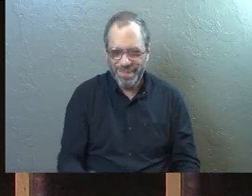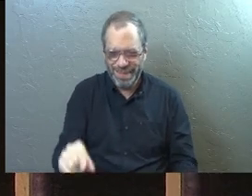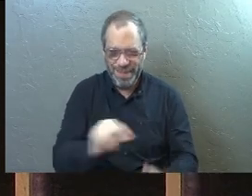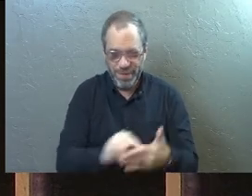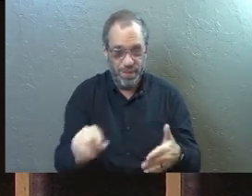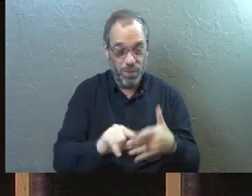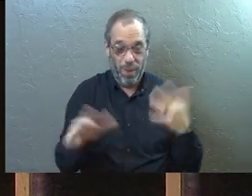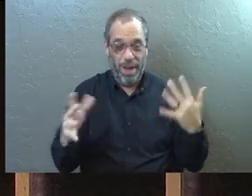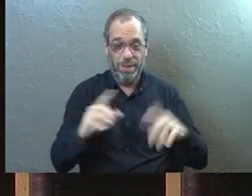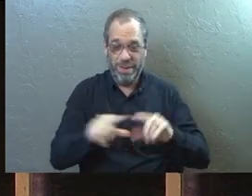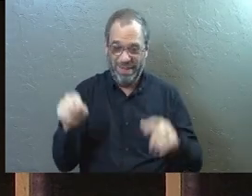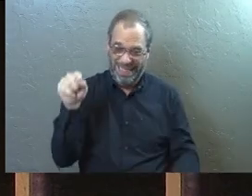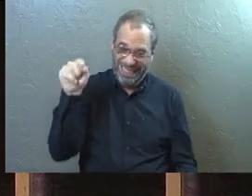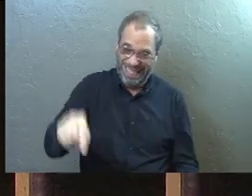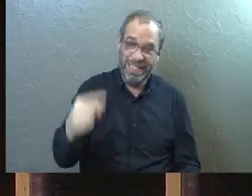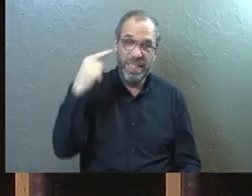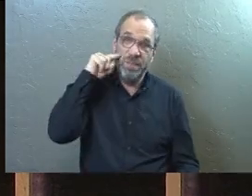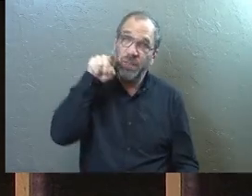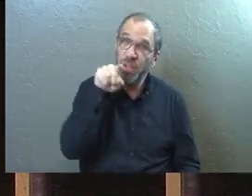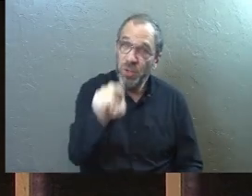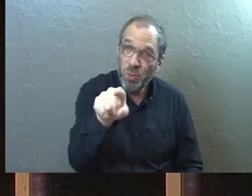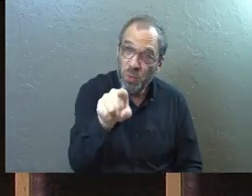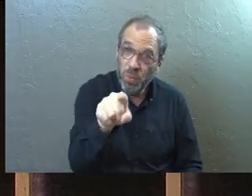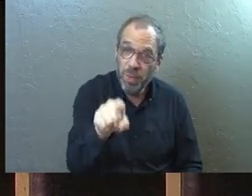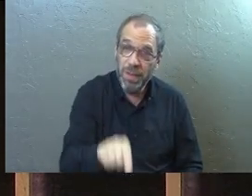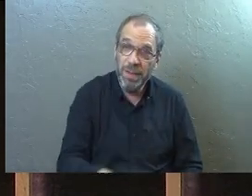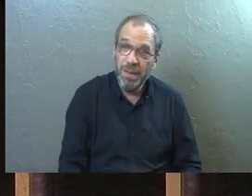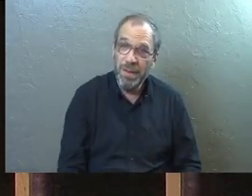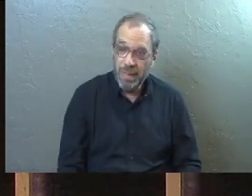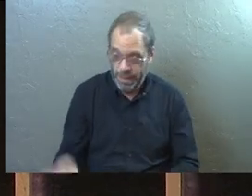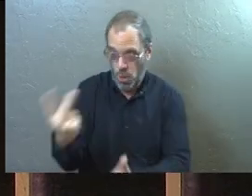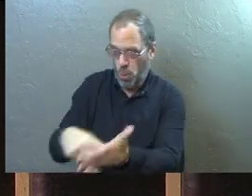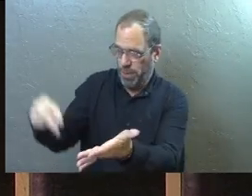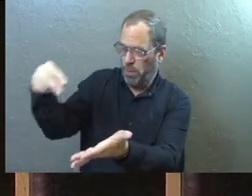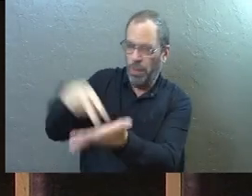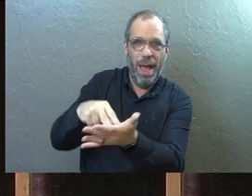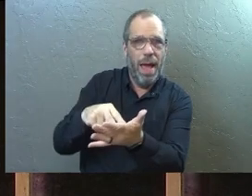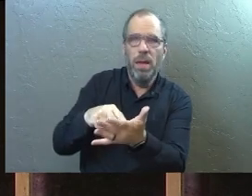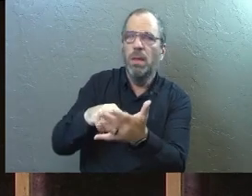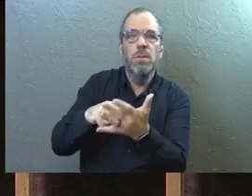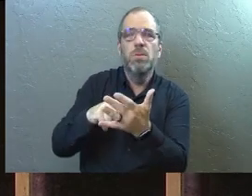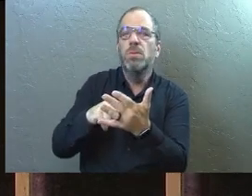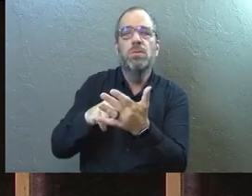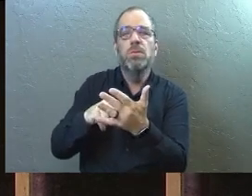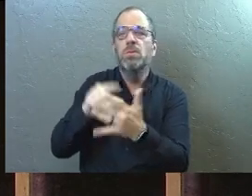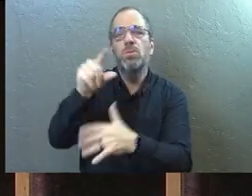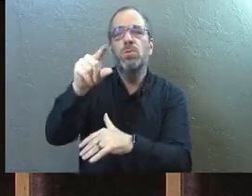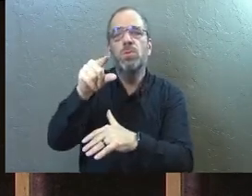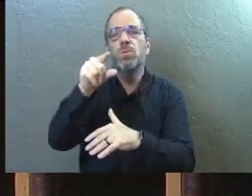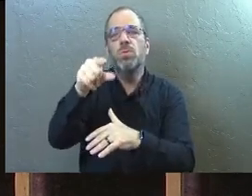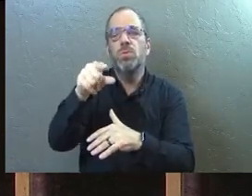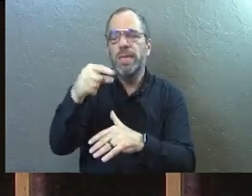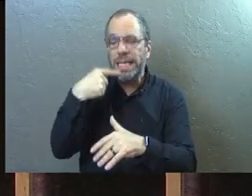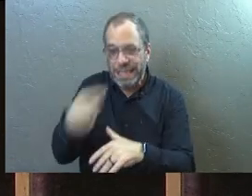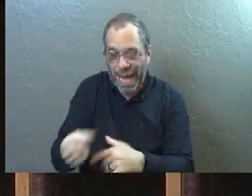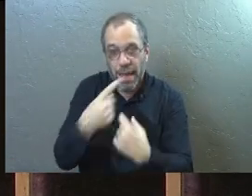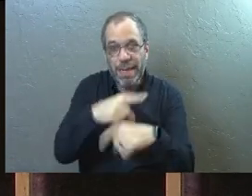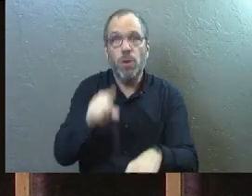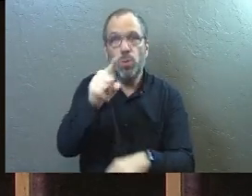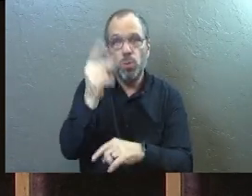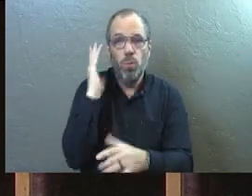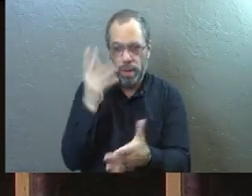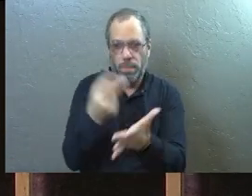passage today, but for the most part, this is for you. See resurrection, you've been called out that you will be resurrected.